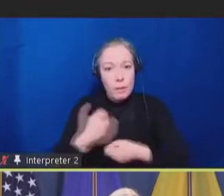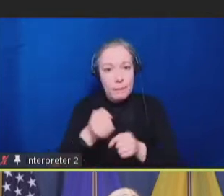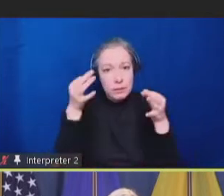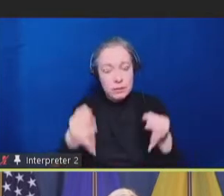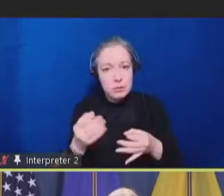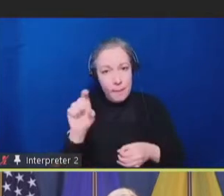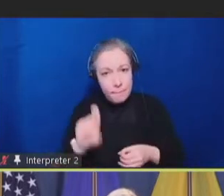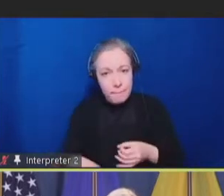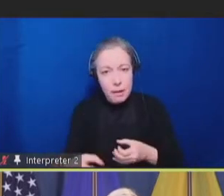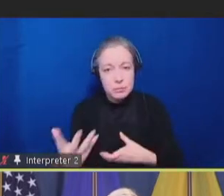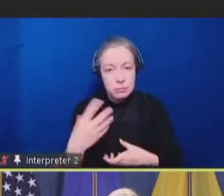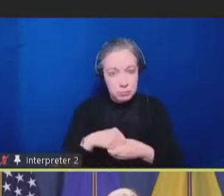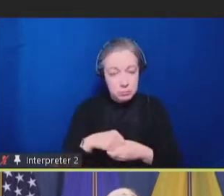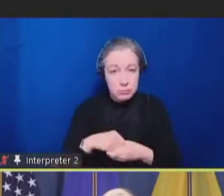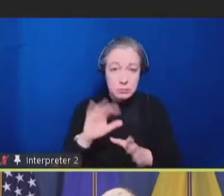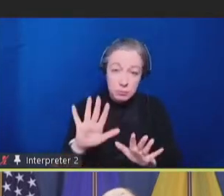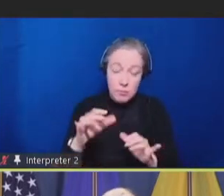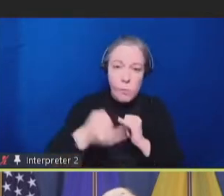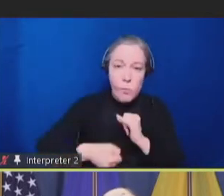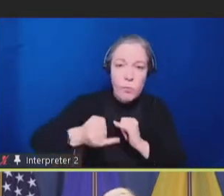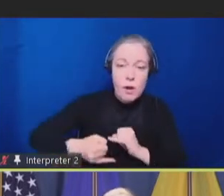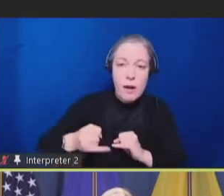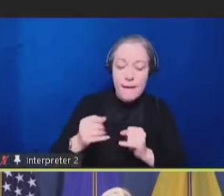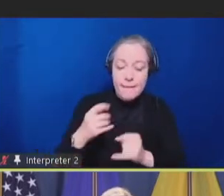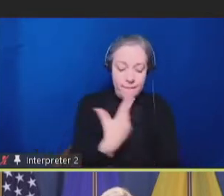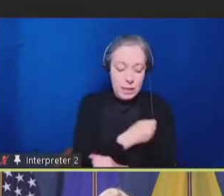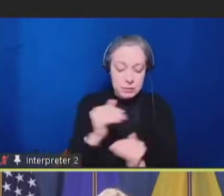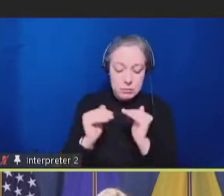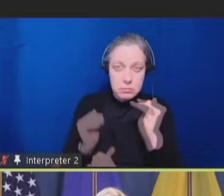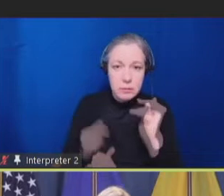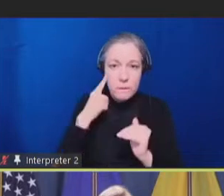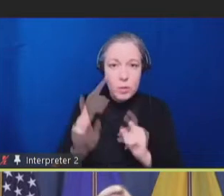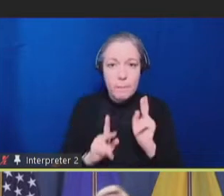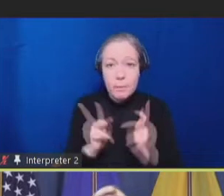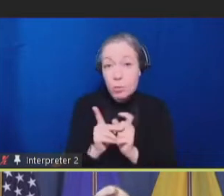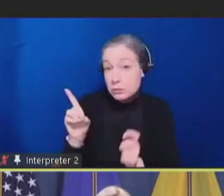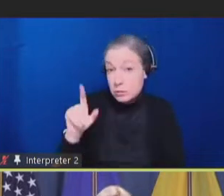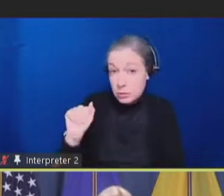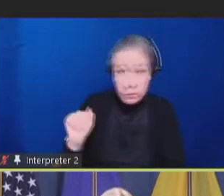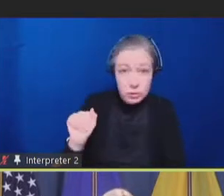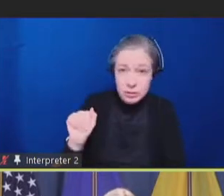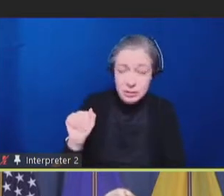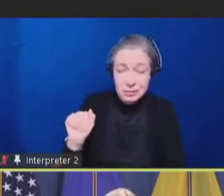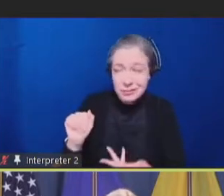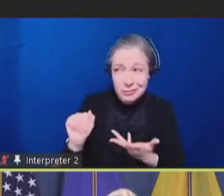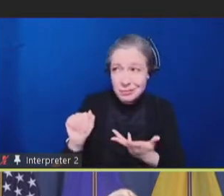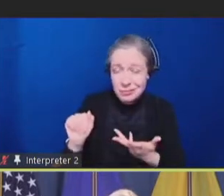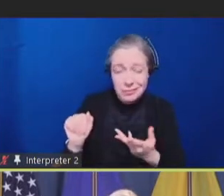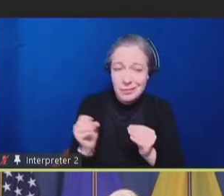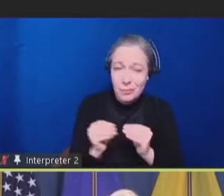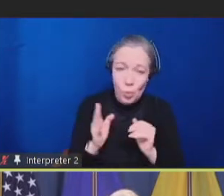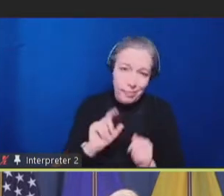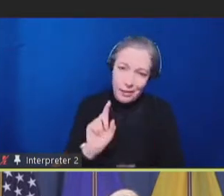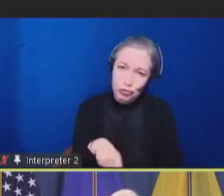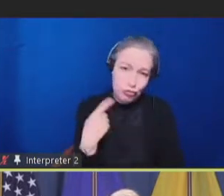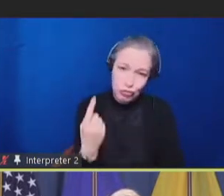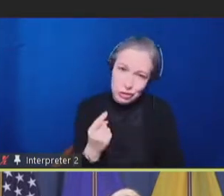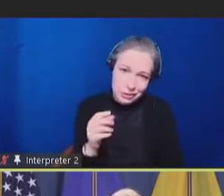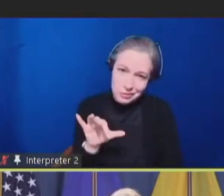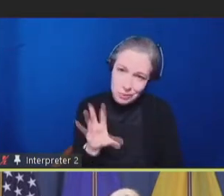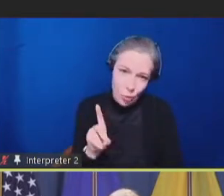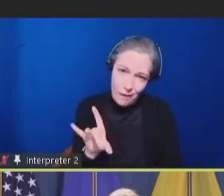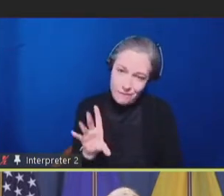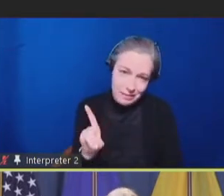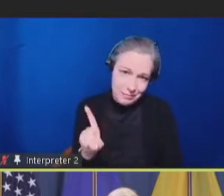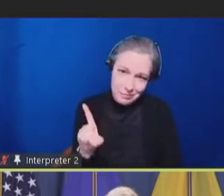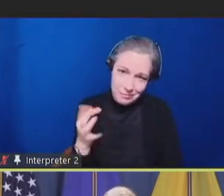Lastly, I just want to end with saying that vaccine inequities for people with disabilities go far beyond COVID-19. That's what I'm talking today about,